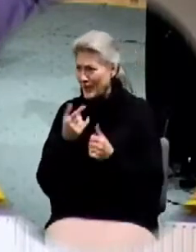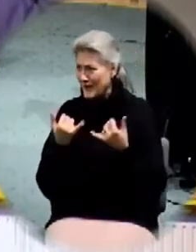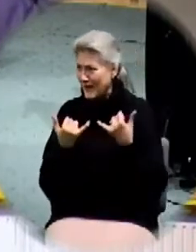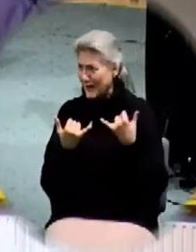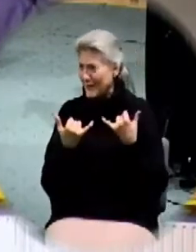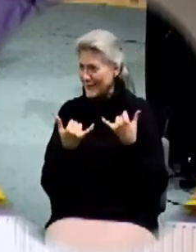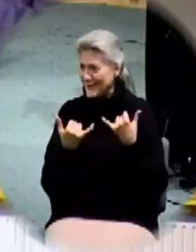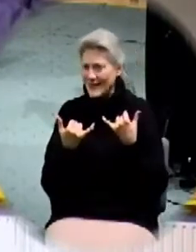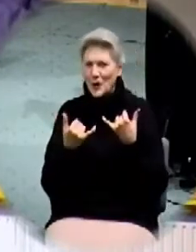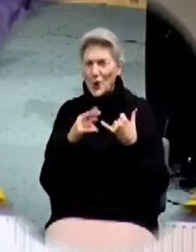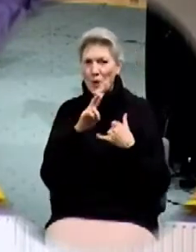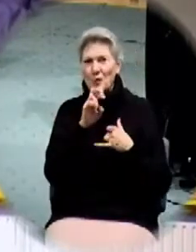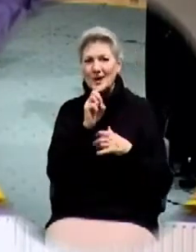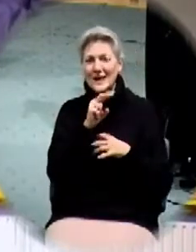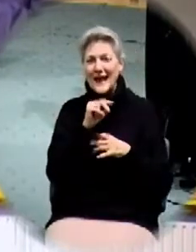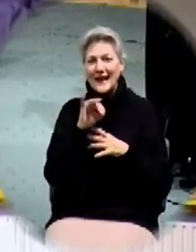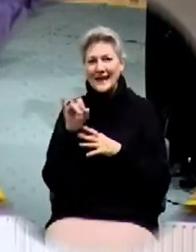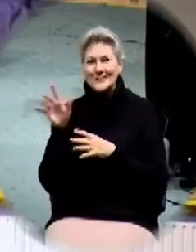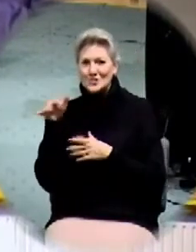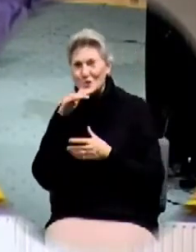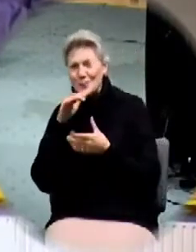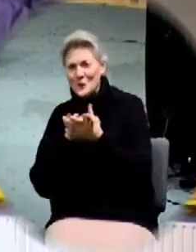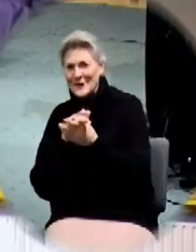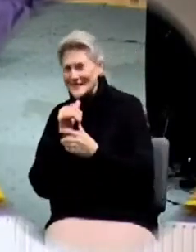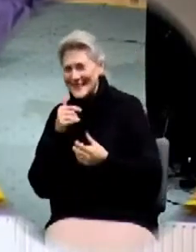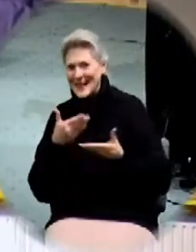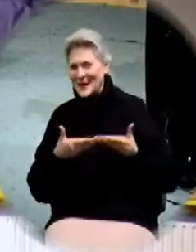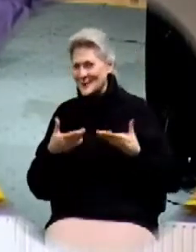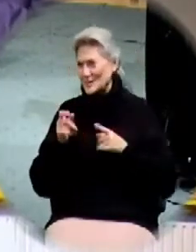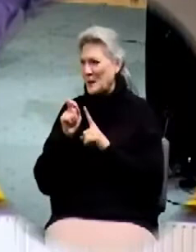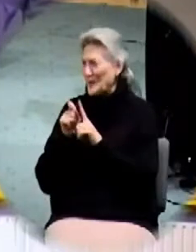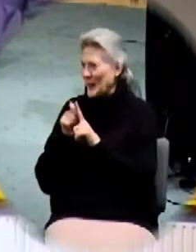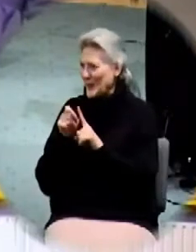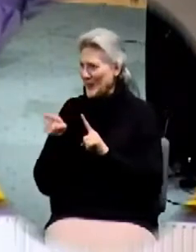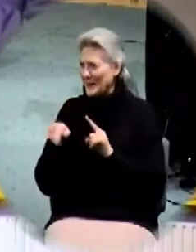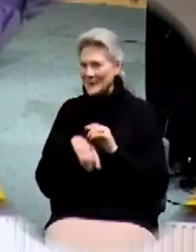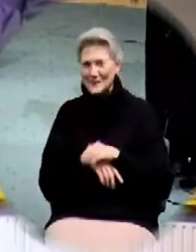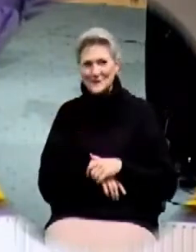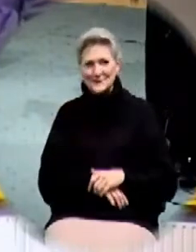She's not here, folks, so I'm sort of picking on her.